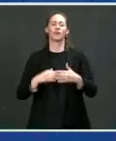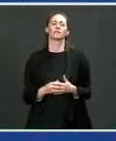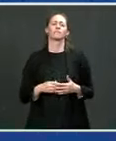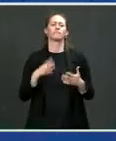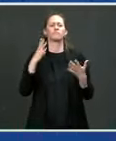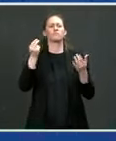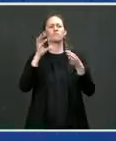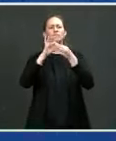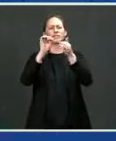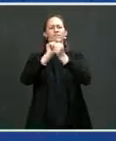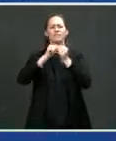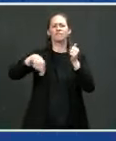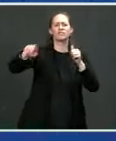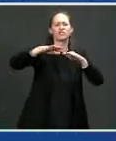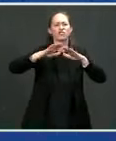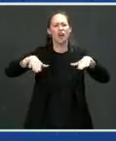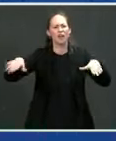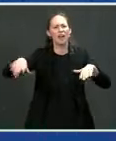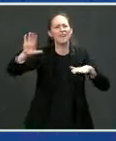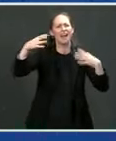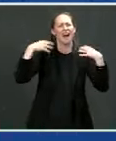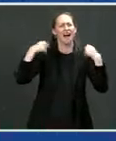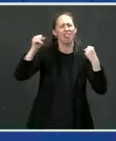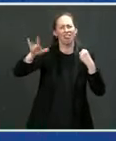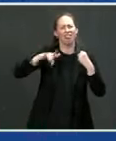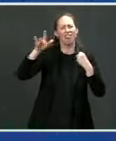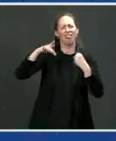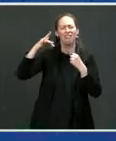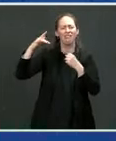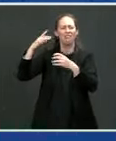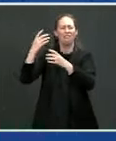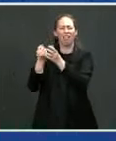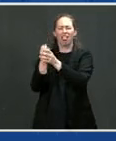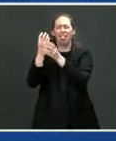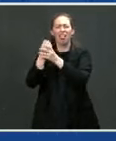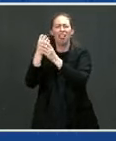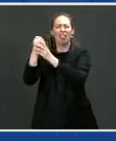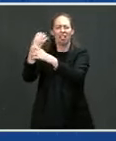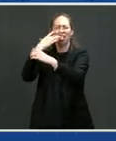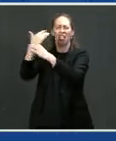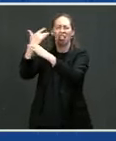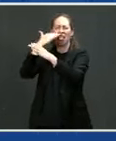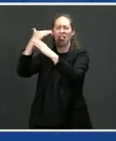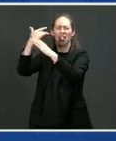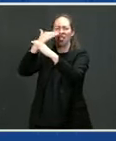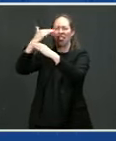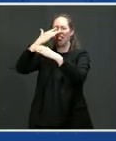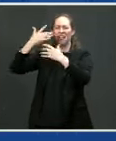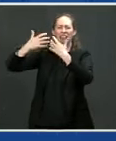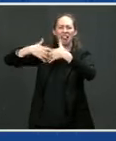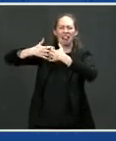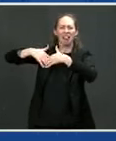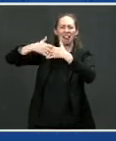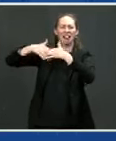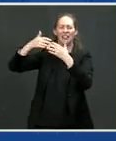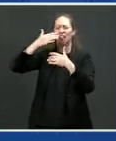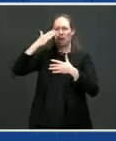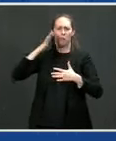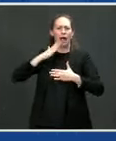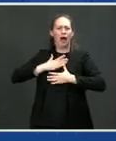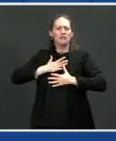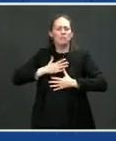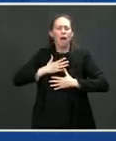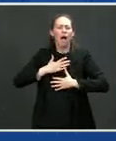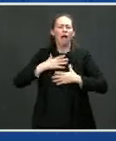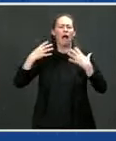the, those kids, there's a lot of evidence that, you know, breathing that diesel fuel, a lot of asthma, a lot of, you know, you just, it's not